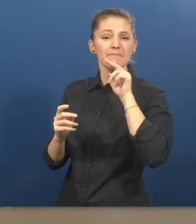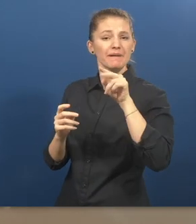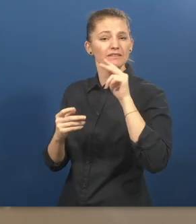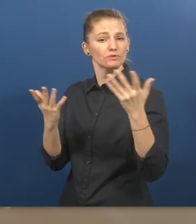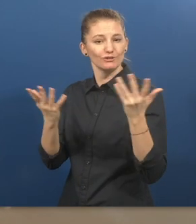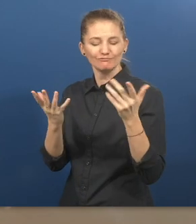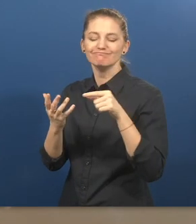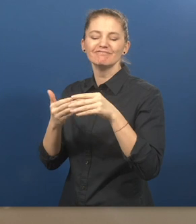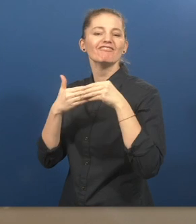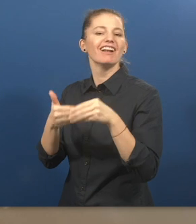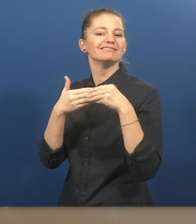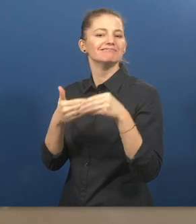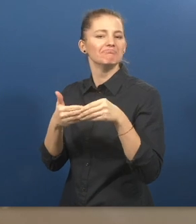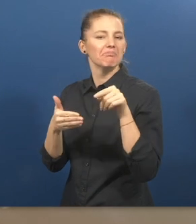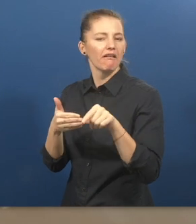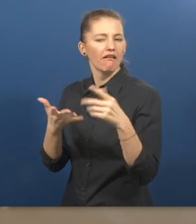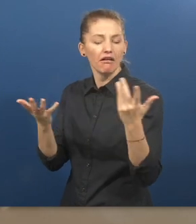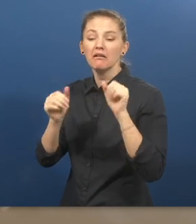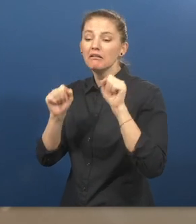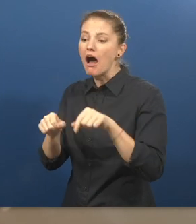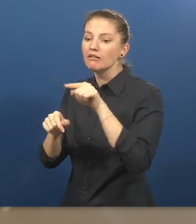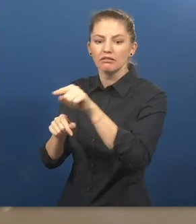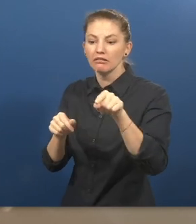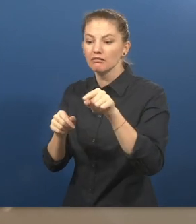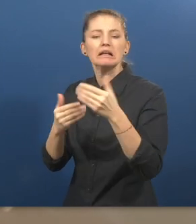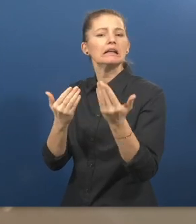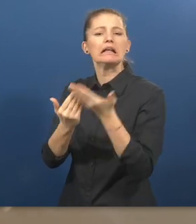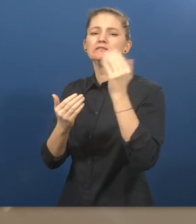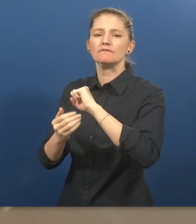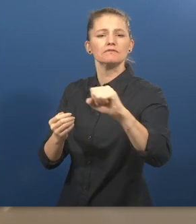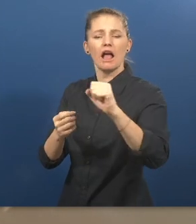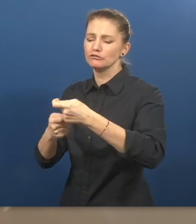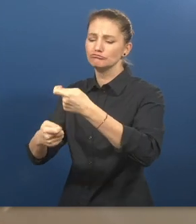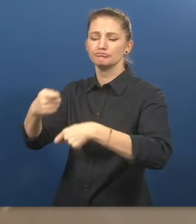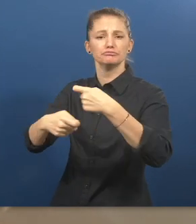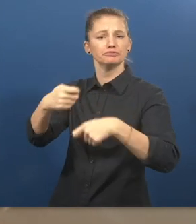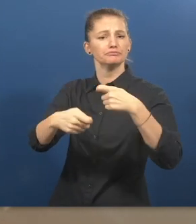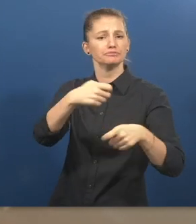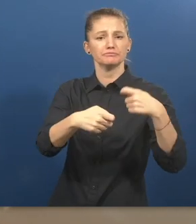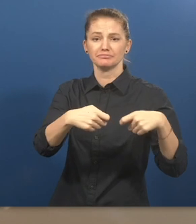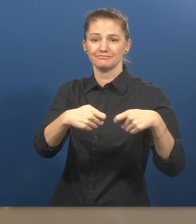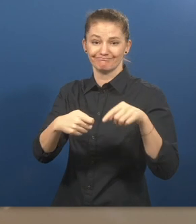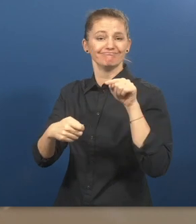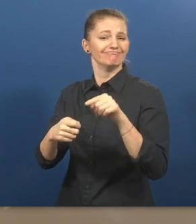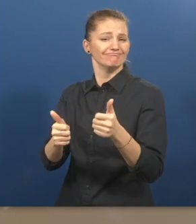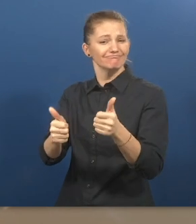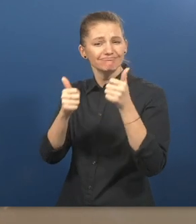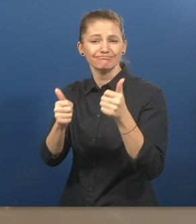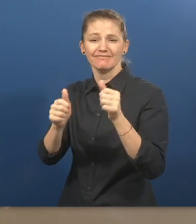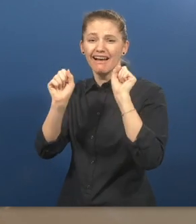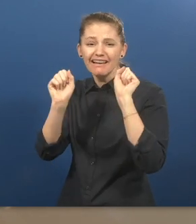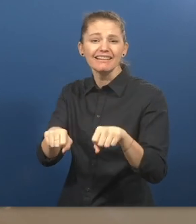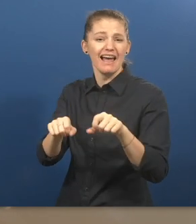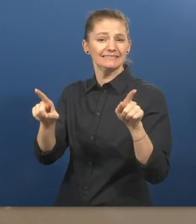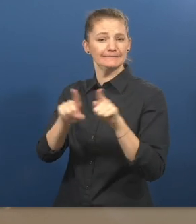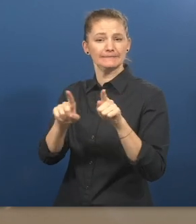modularity, allowing quick replacement of components with other advantageous components if and when the opportunity presents itself. The base